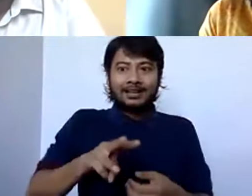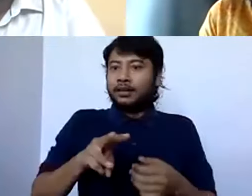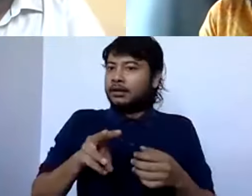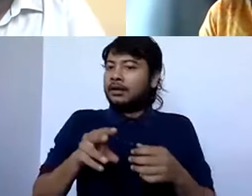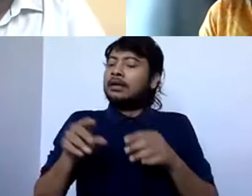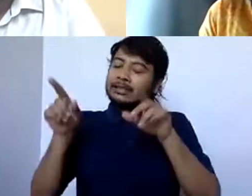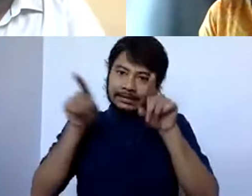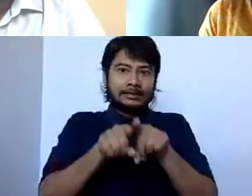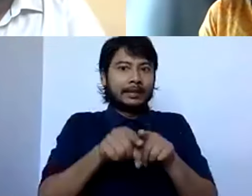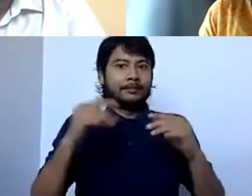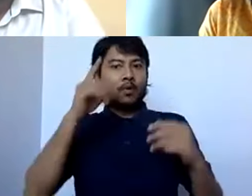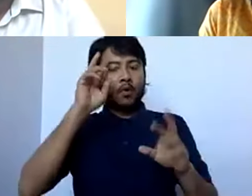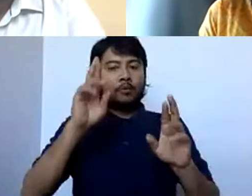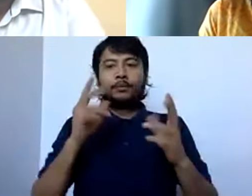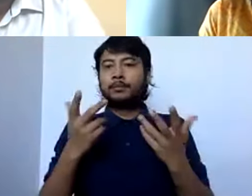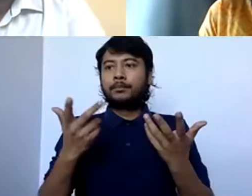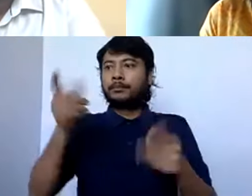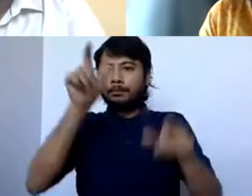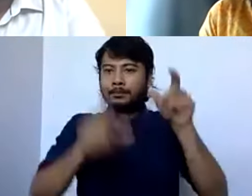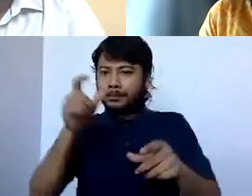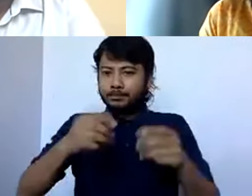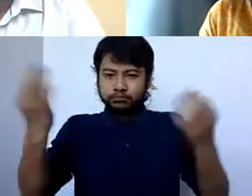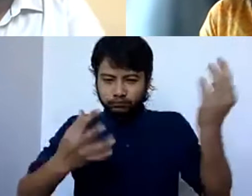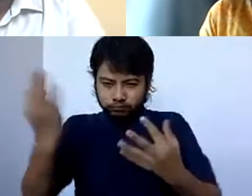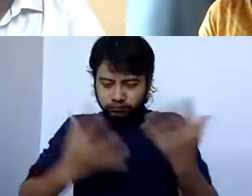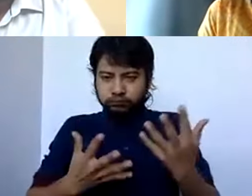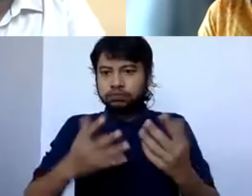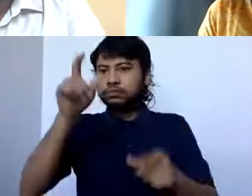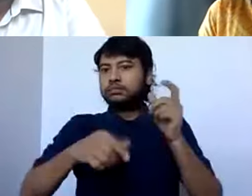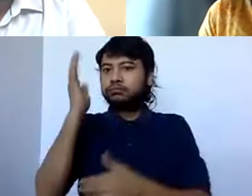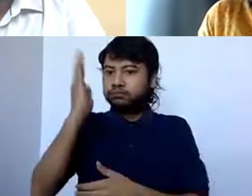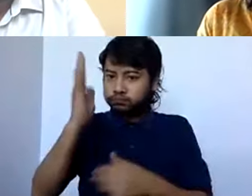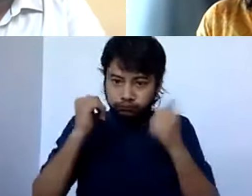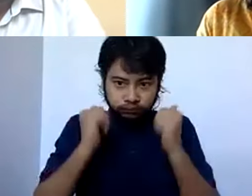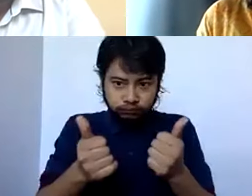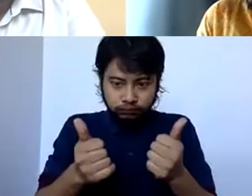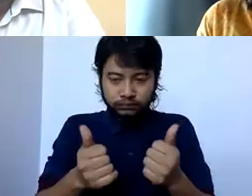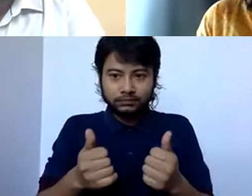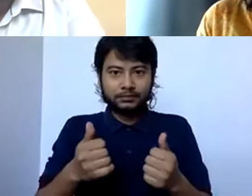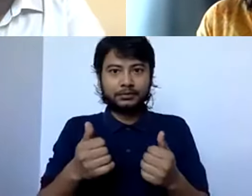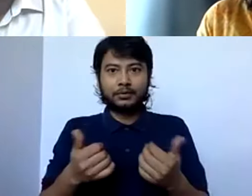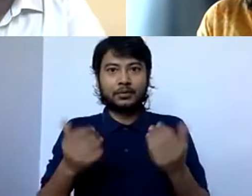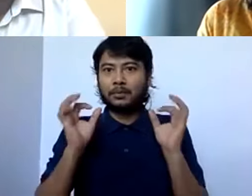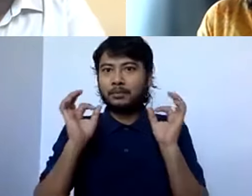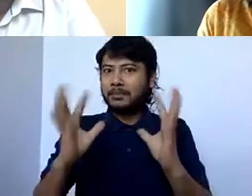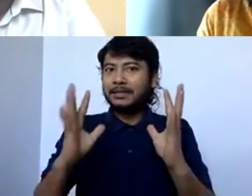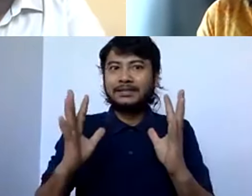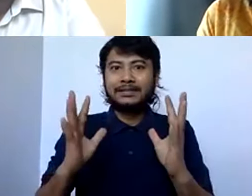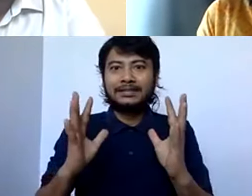Oh, what a better way to start the day than to have a very young, dynamic